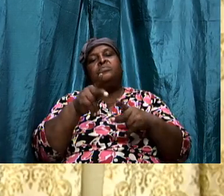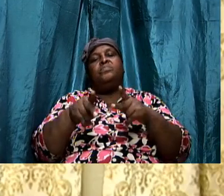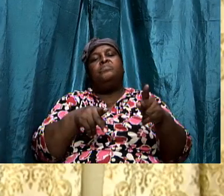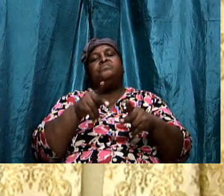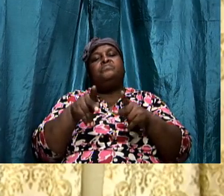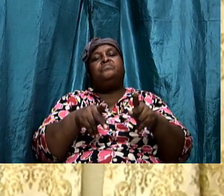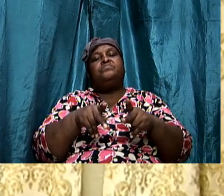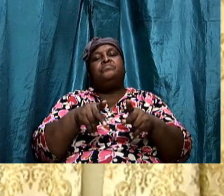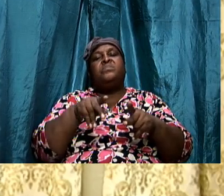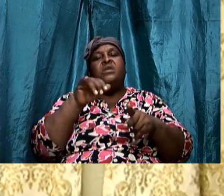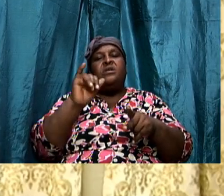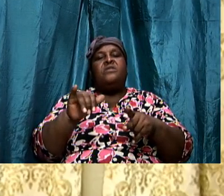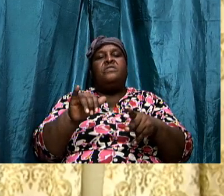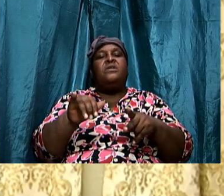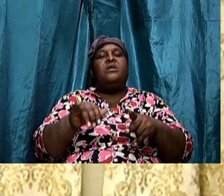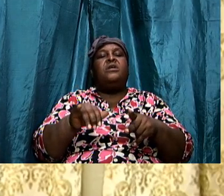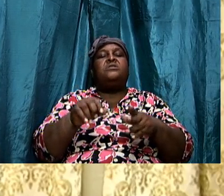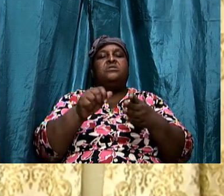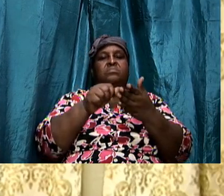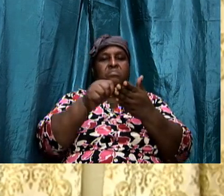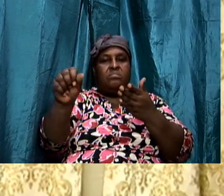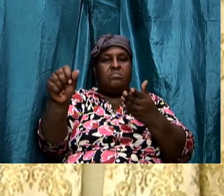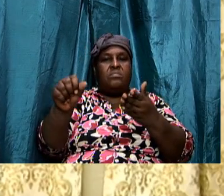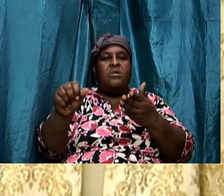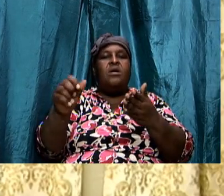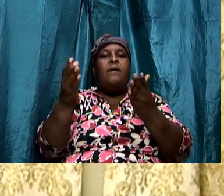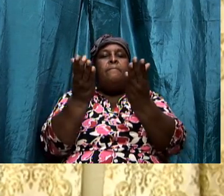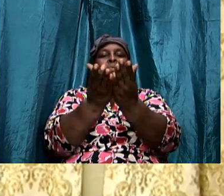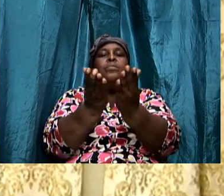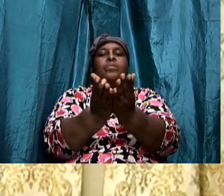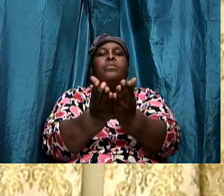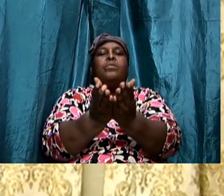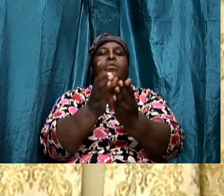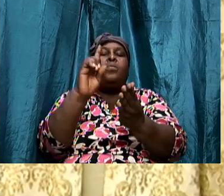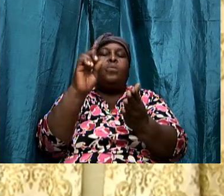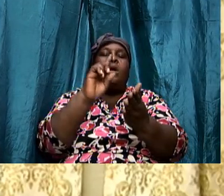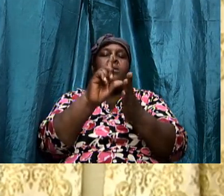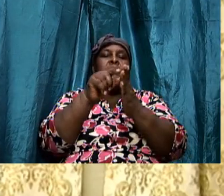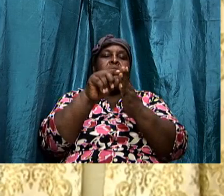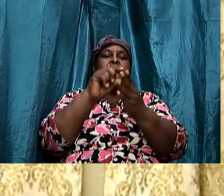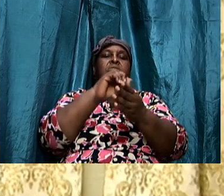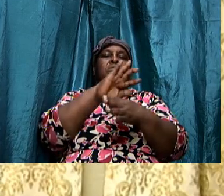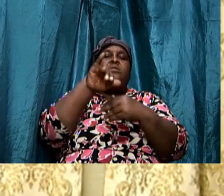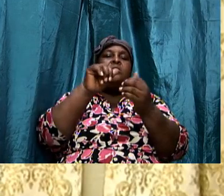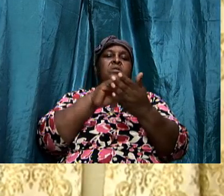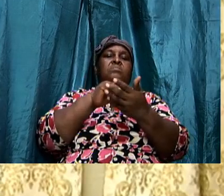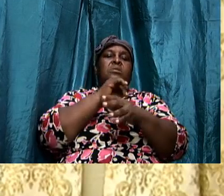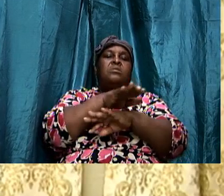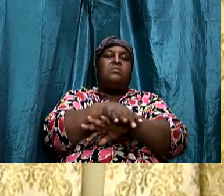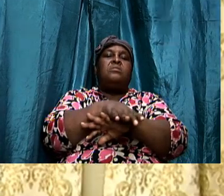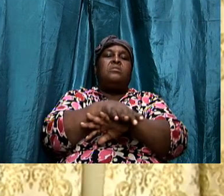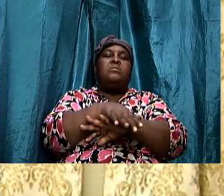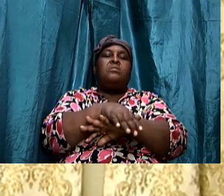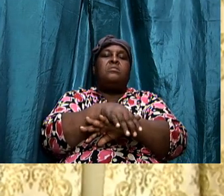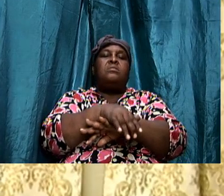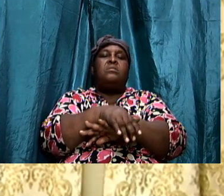purchased your copy of the book One Minute to Midnight on Amazon.